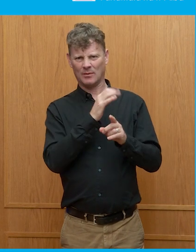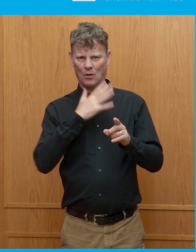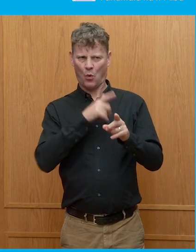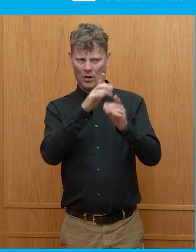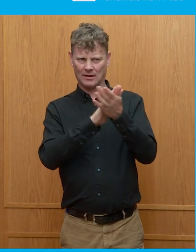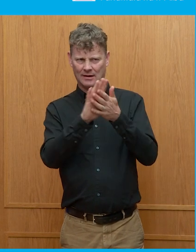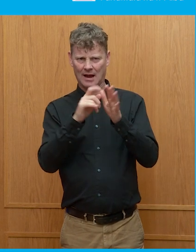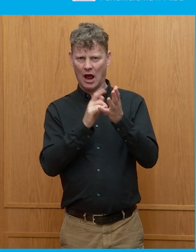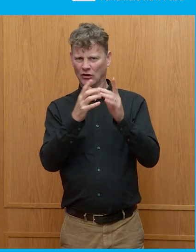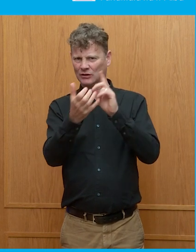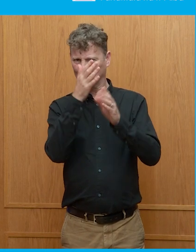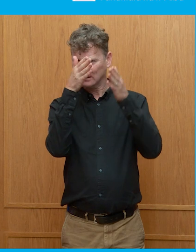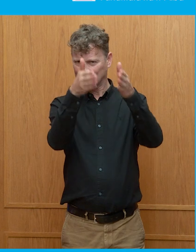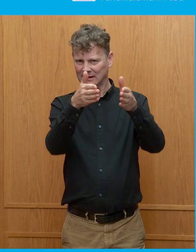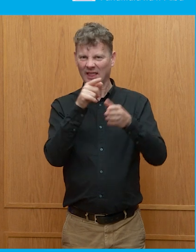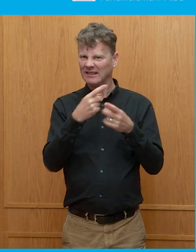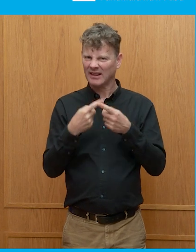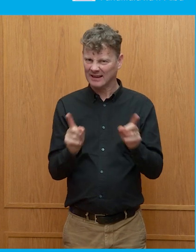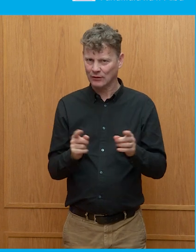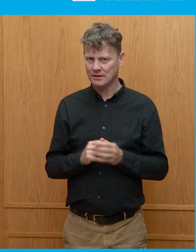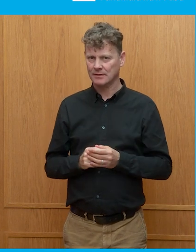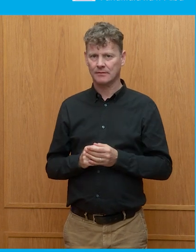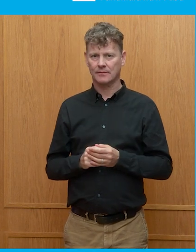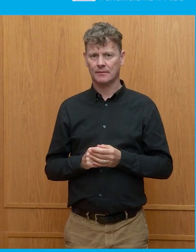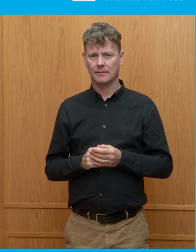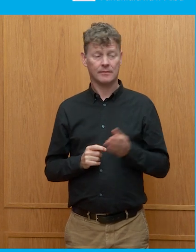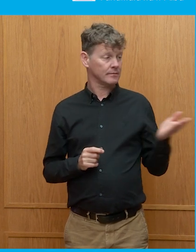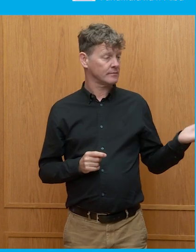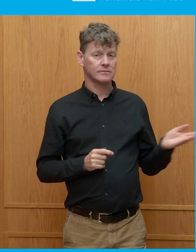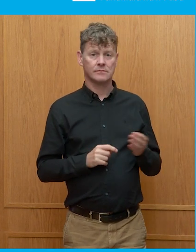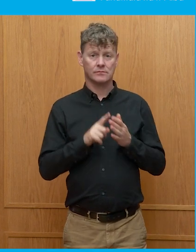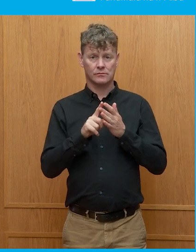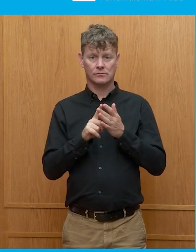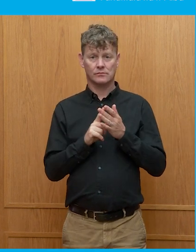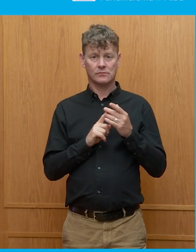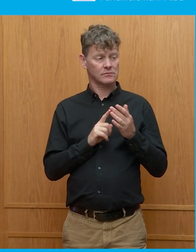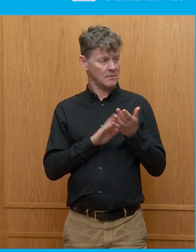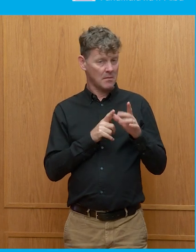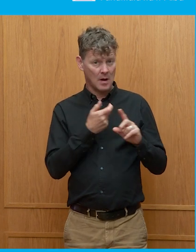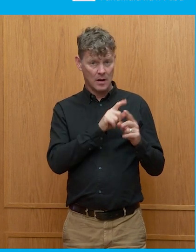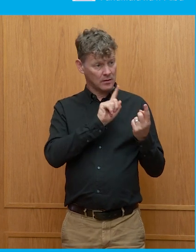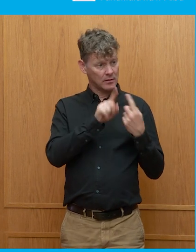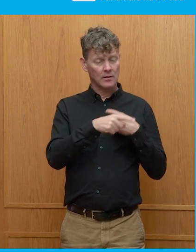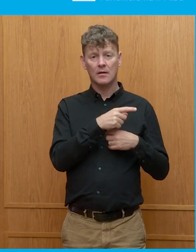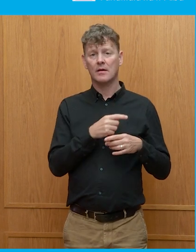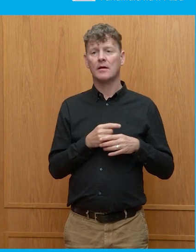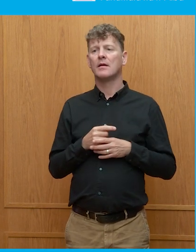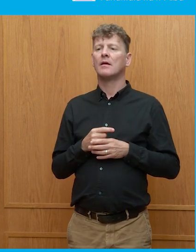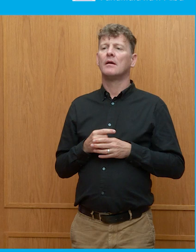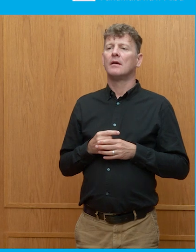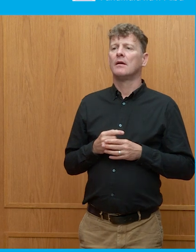Are there a risk that you get an insight on, or was that one for Jason? Well, mean, I think –